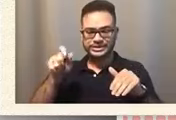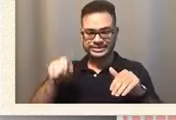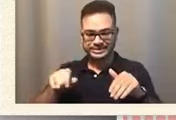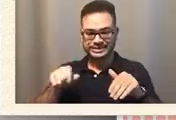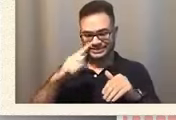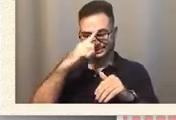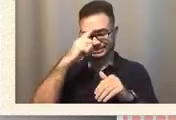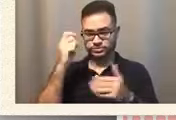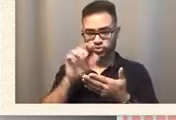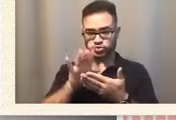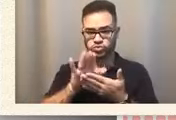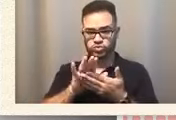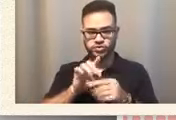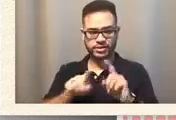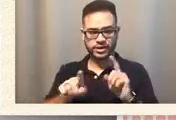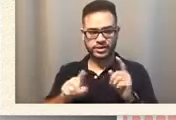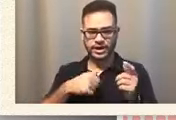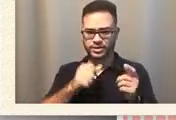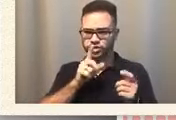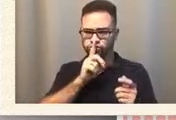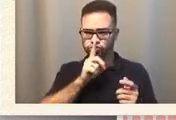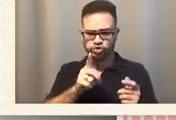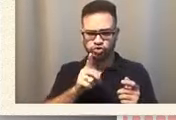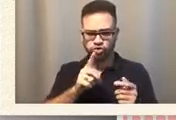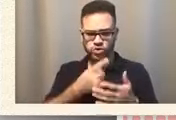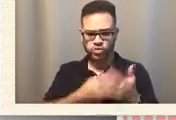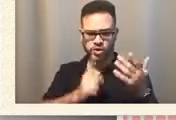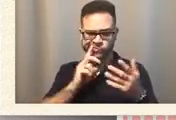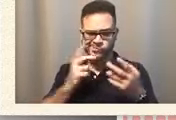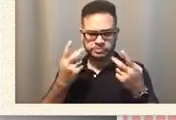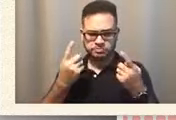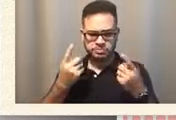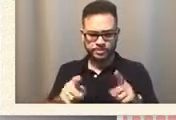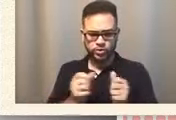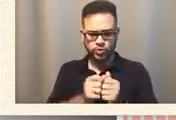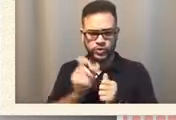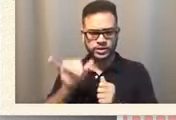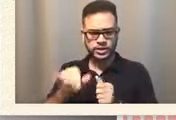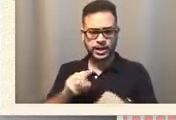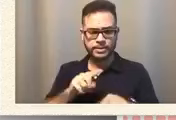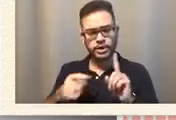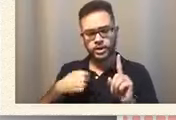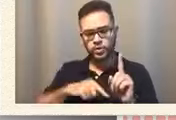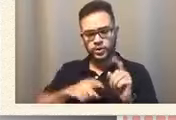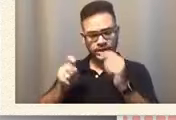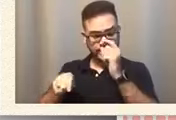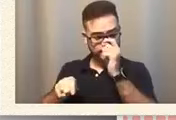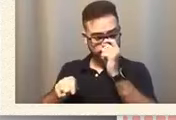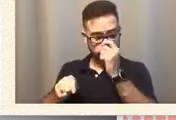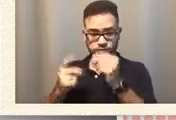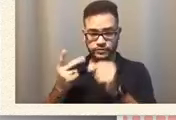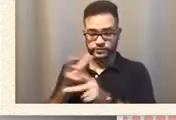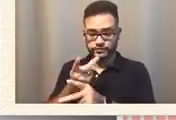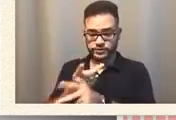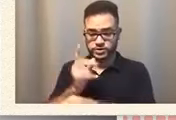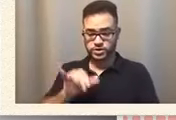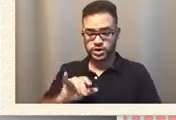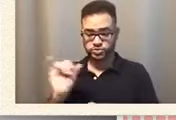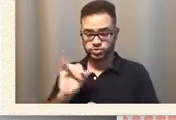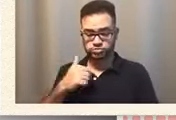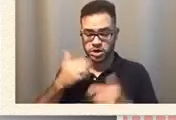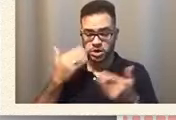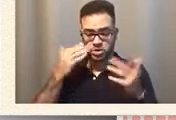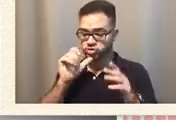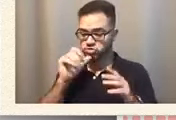I'm not even so sure what's, what's going to happen with that, but we're going to have to figure that out at some point. I don't know. I don't have the answer.